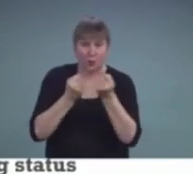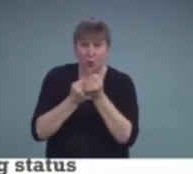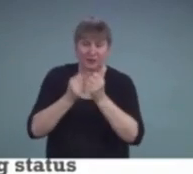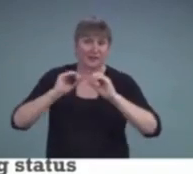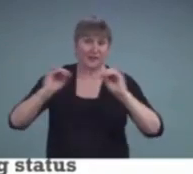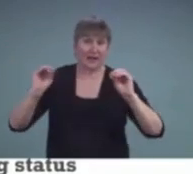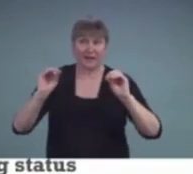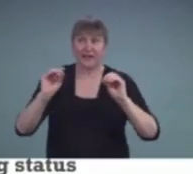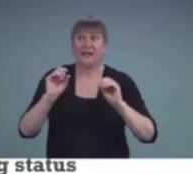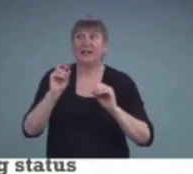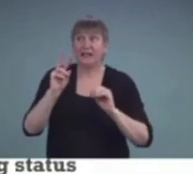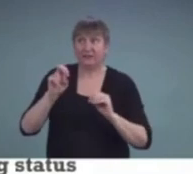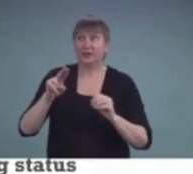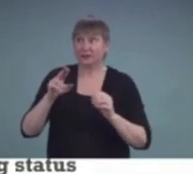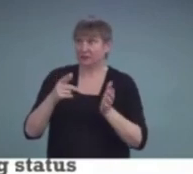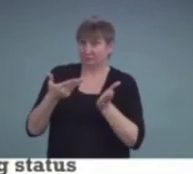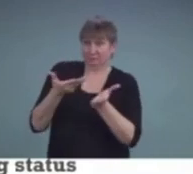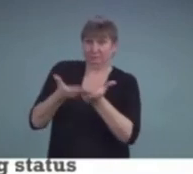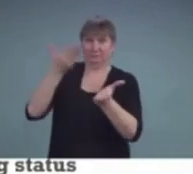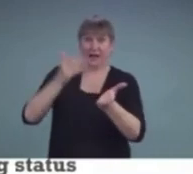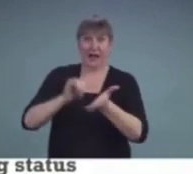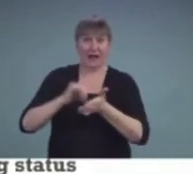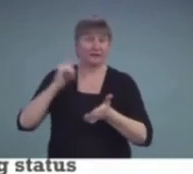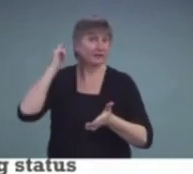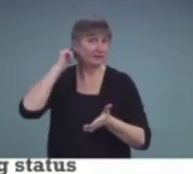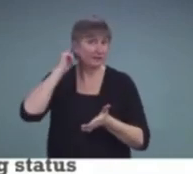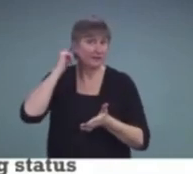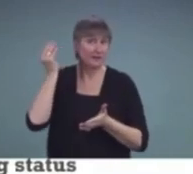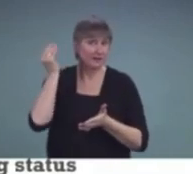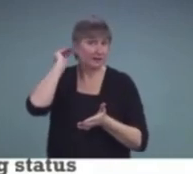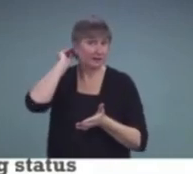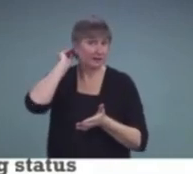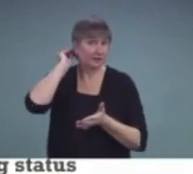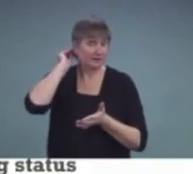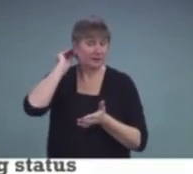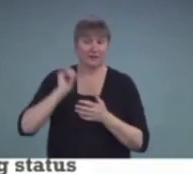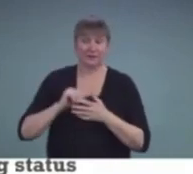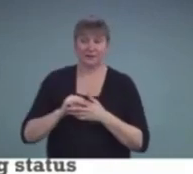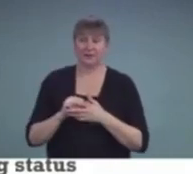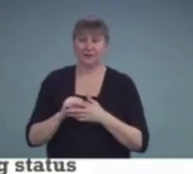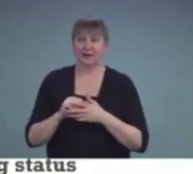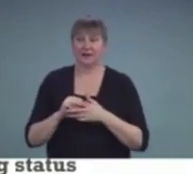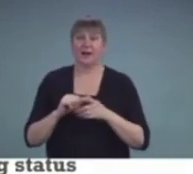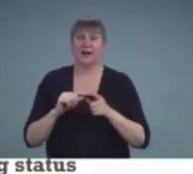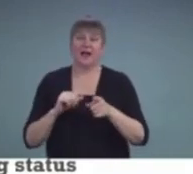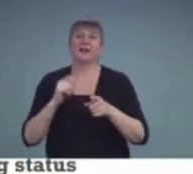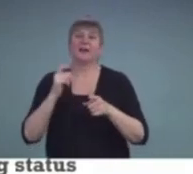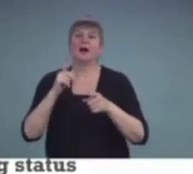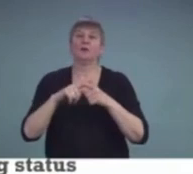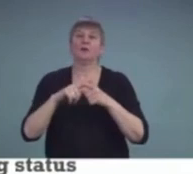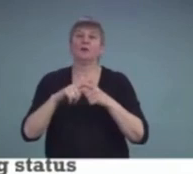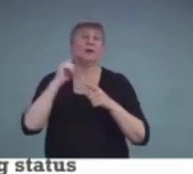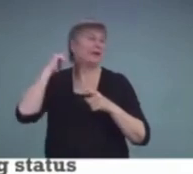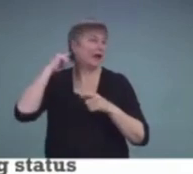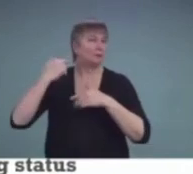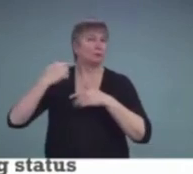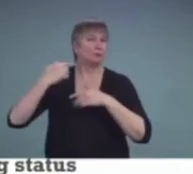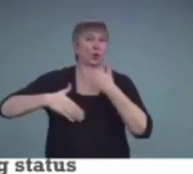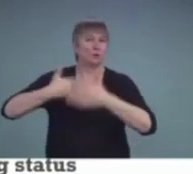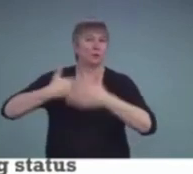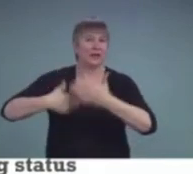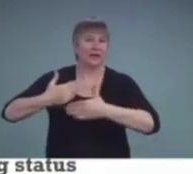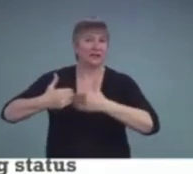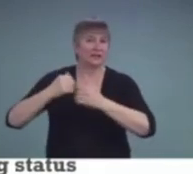implanted. Although, recognize that the processor was not activated until March. So, there was quite a distance between